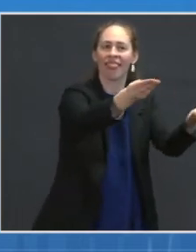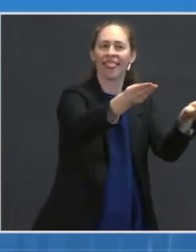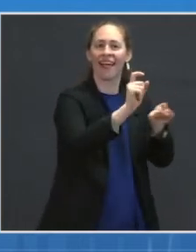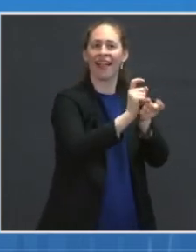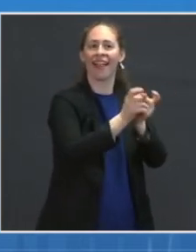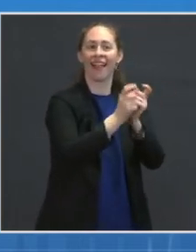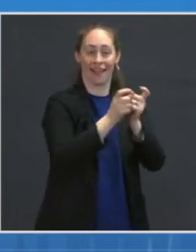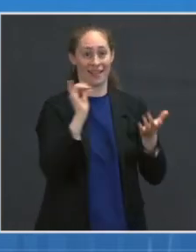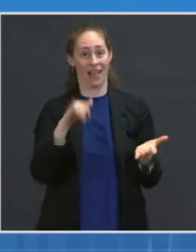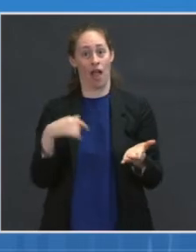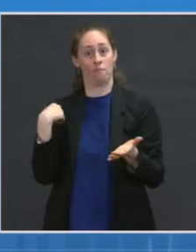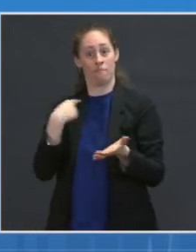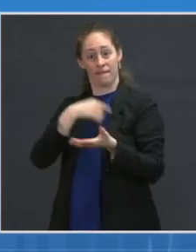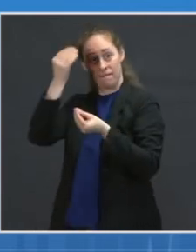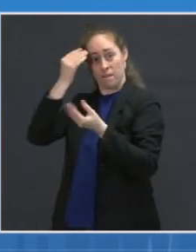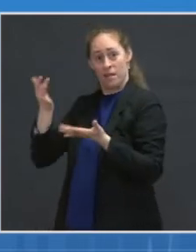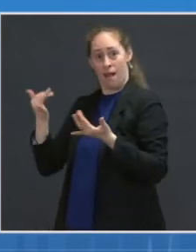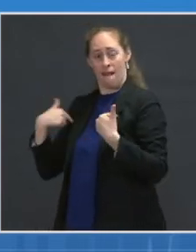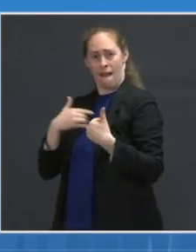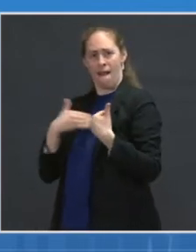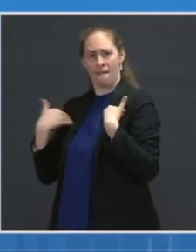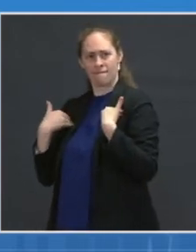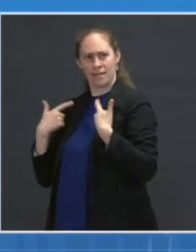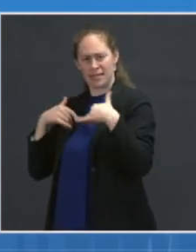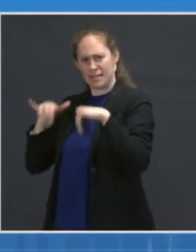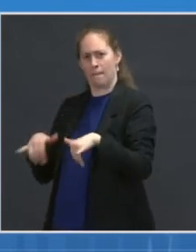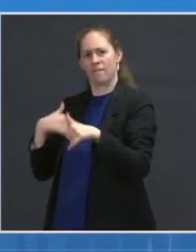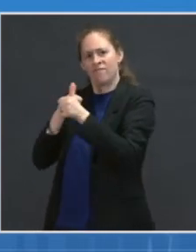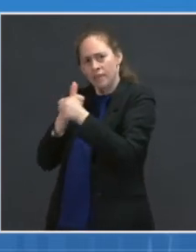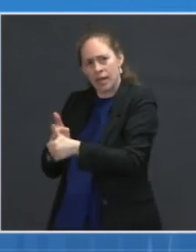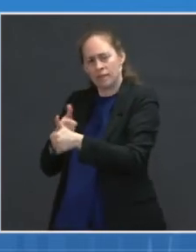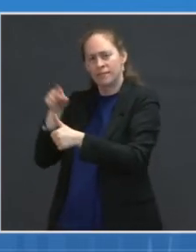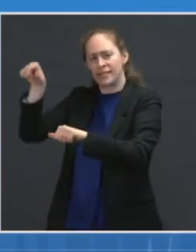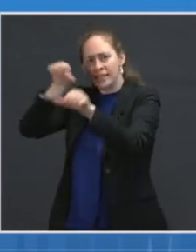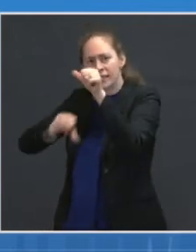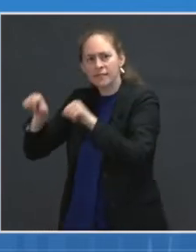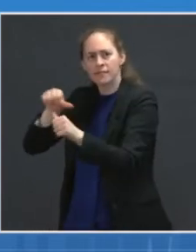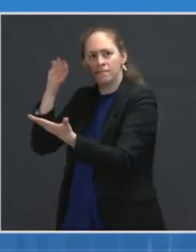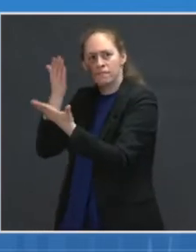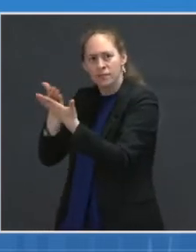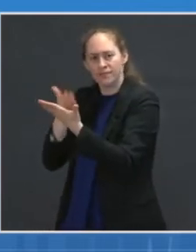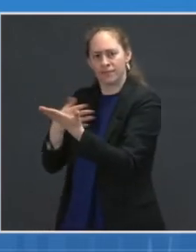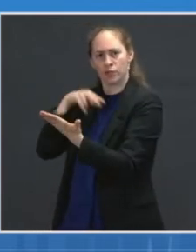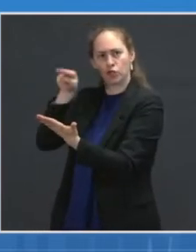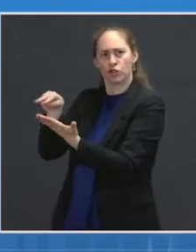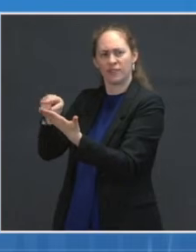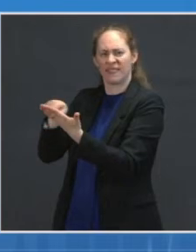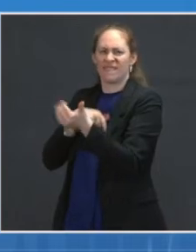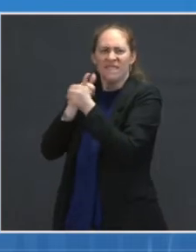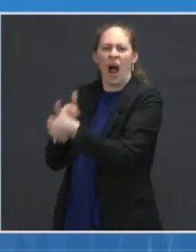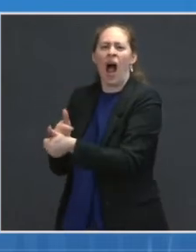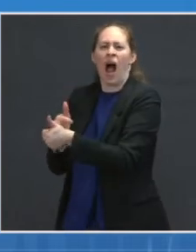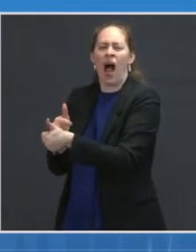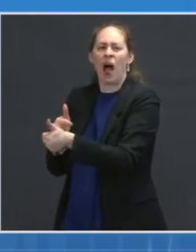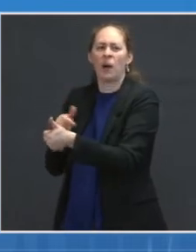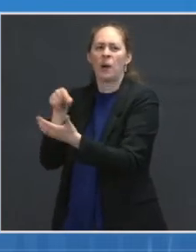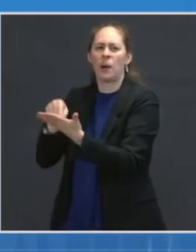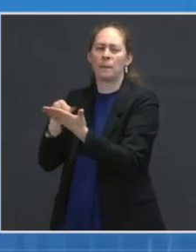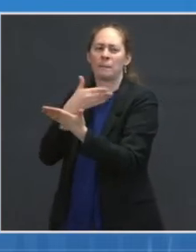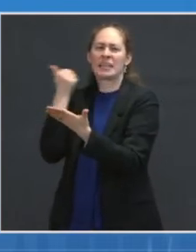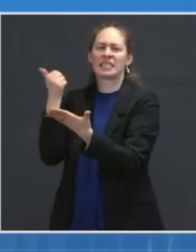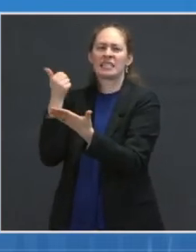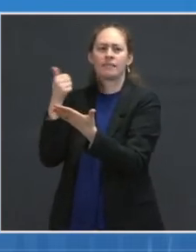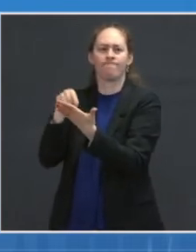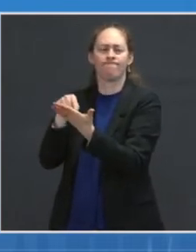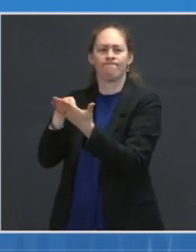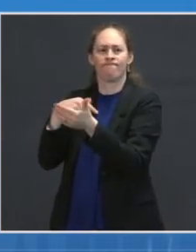stick with the scientifically documented efficacy and optimal response of a prime followed